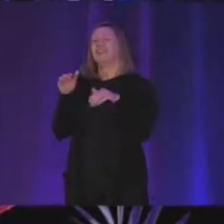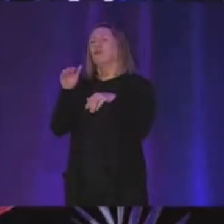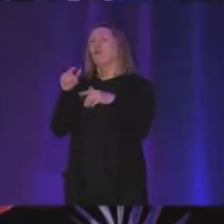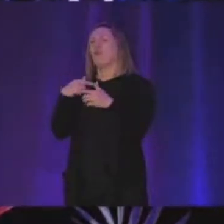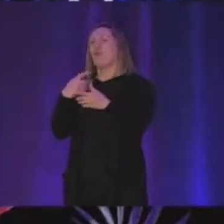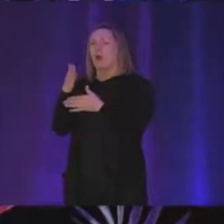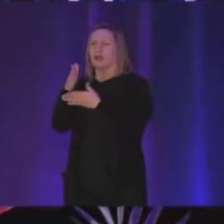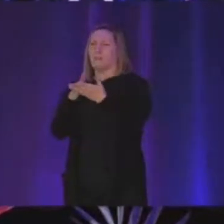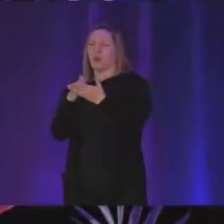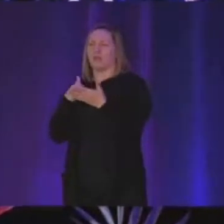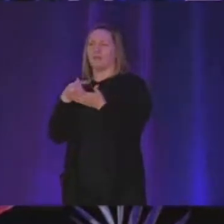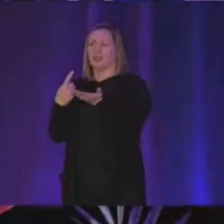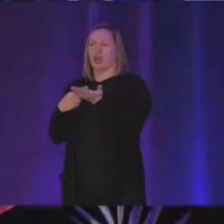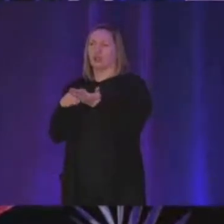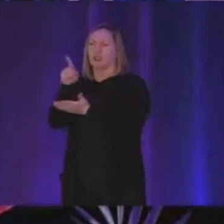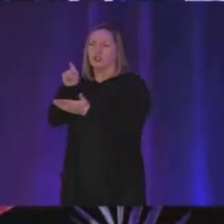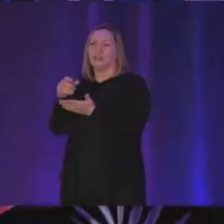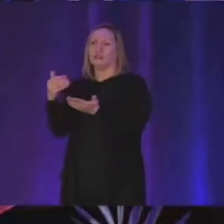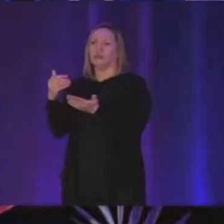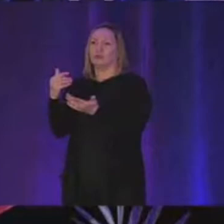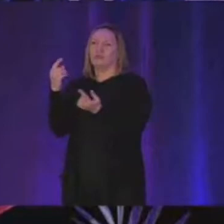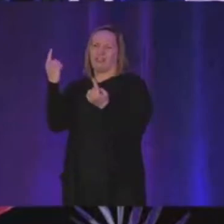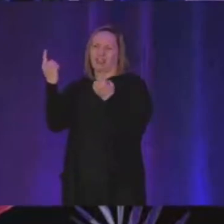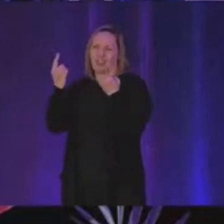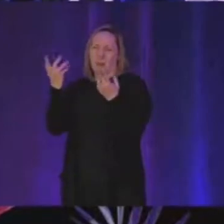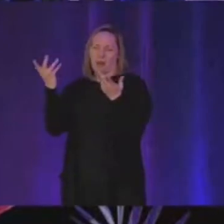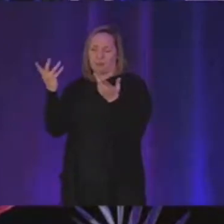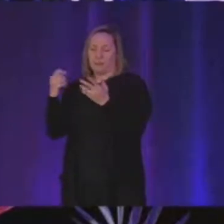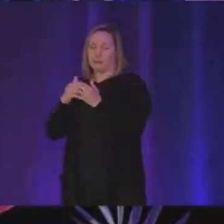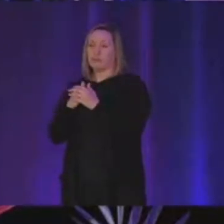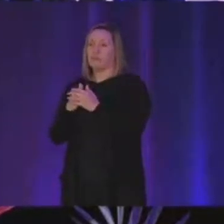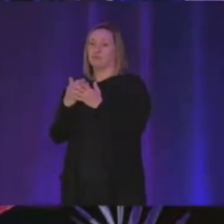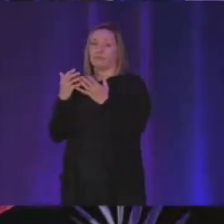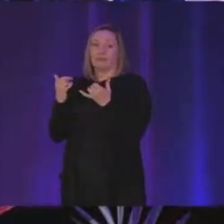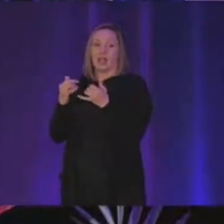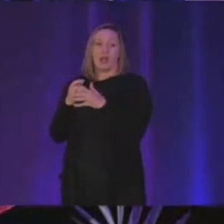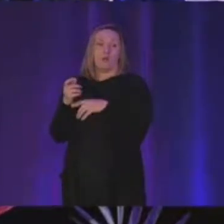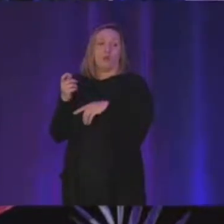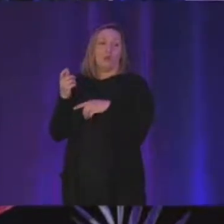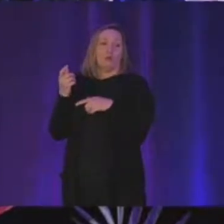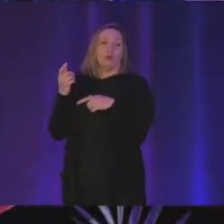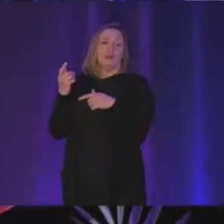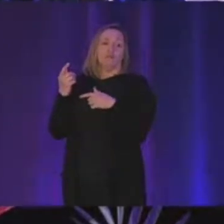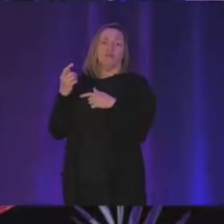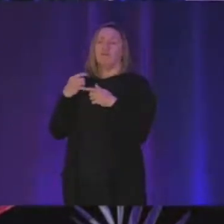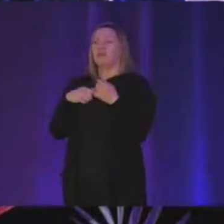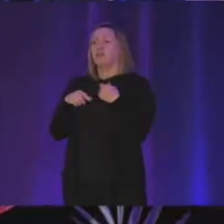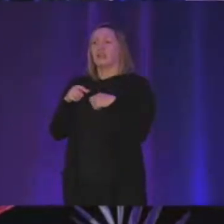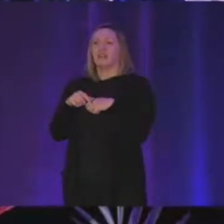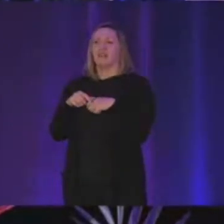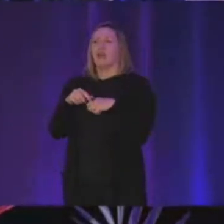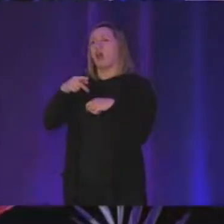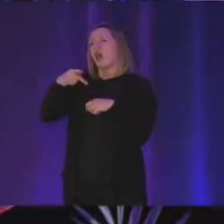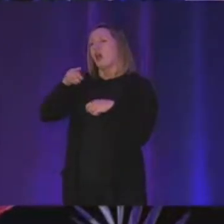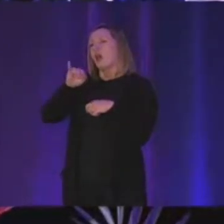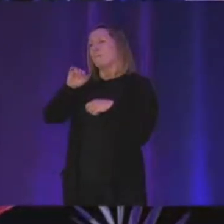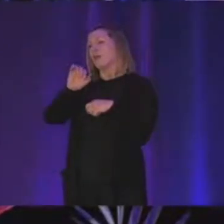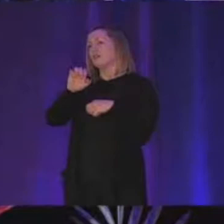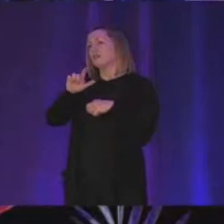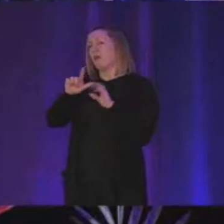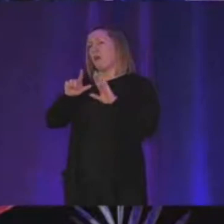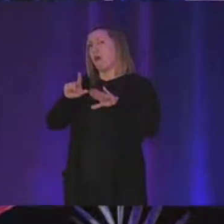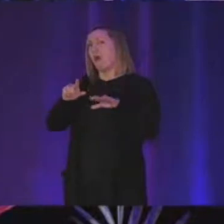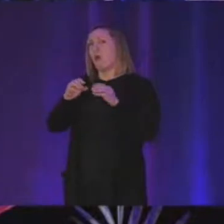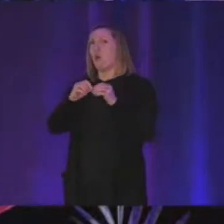to talk to uh that you need to like have in mind is now instead of thinking of it as like pixel or instead of thinking of it